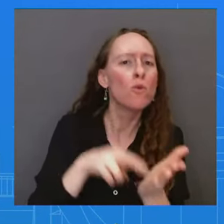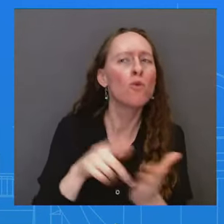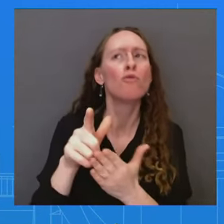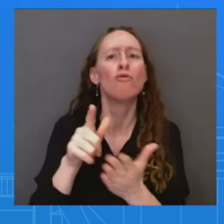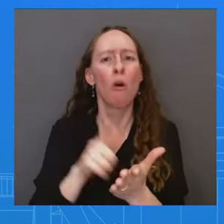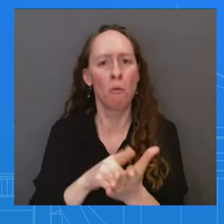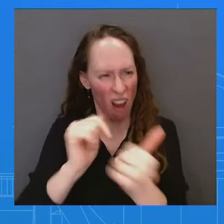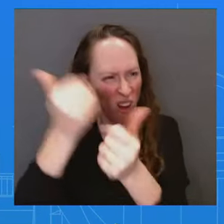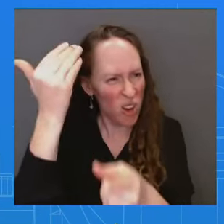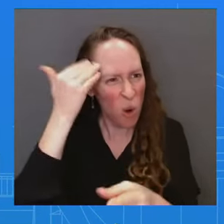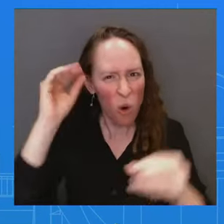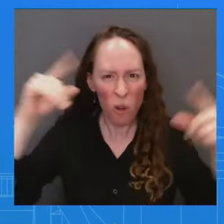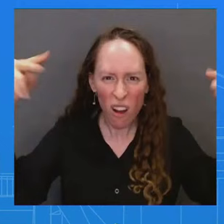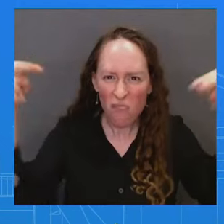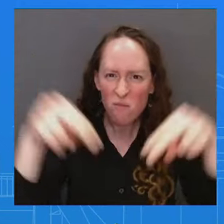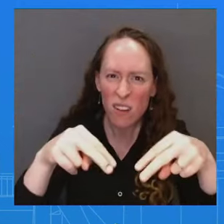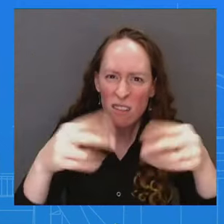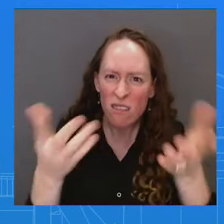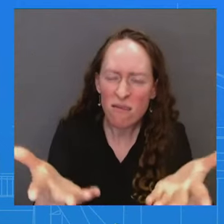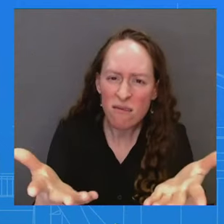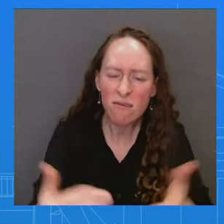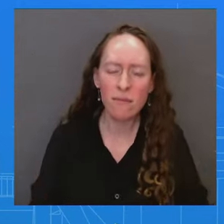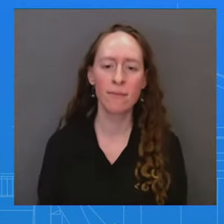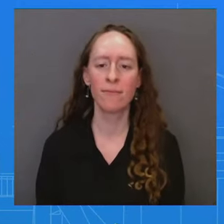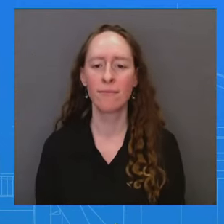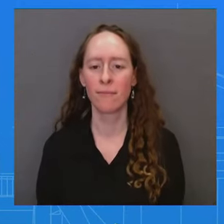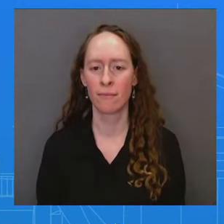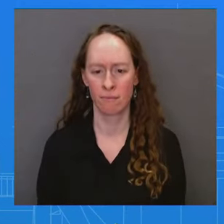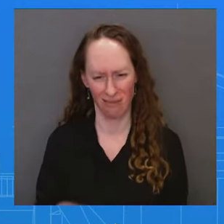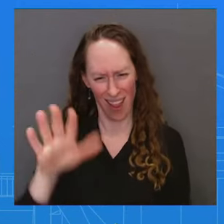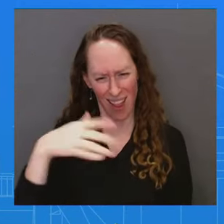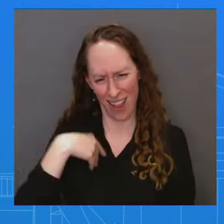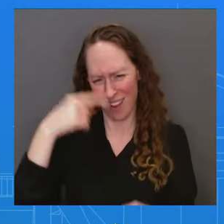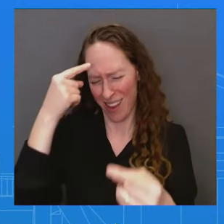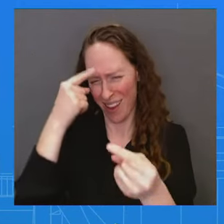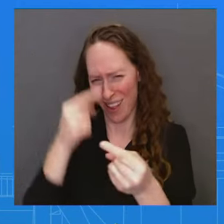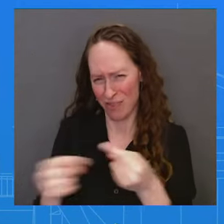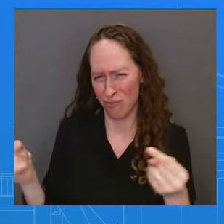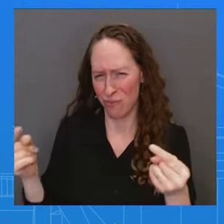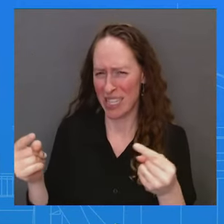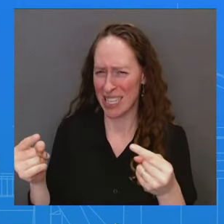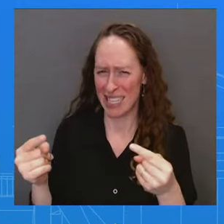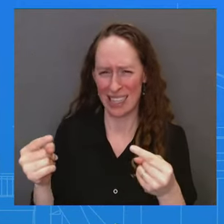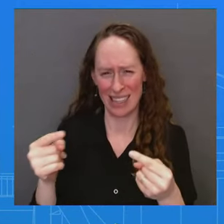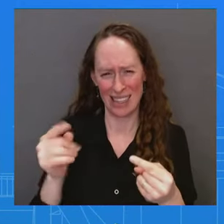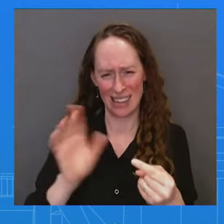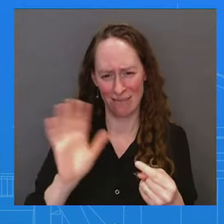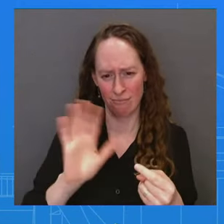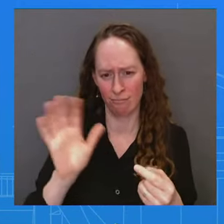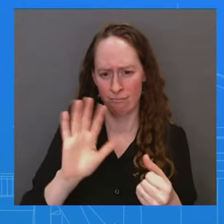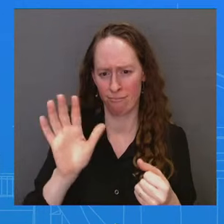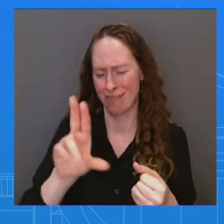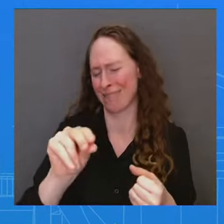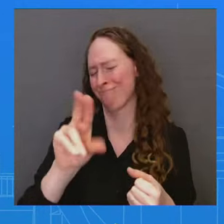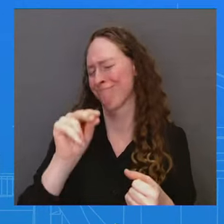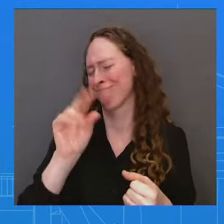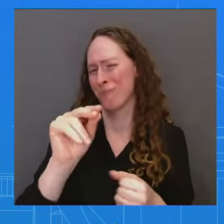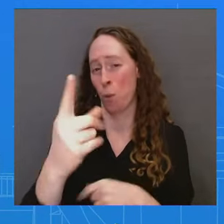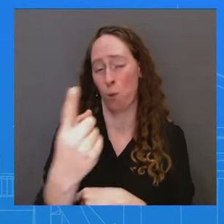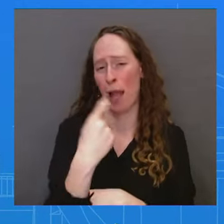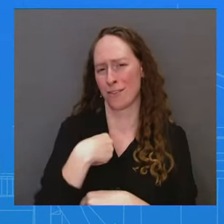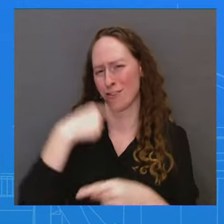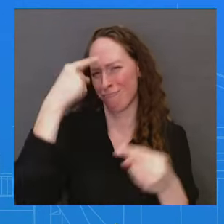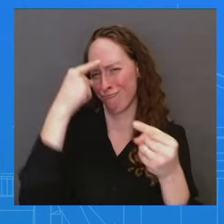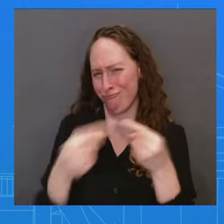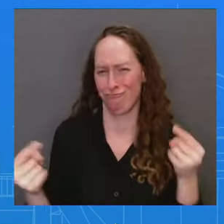congressional oversight. I think that's going a step too far in terms of describing the relationship that we have